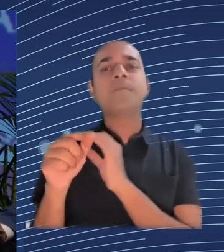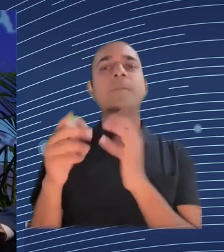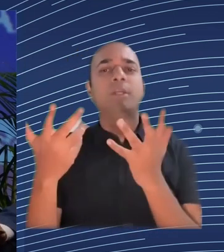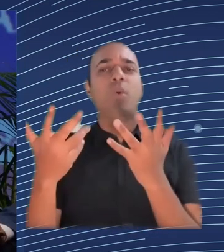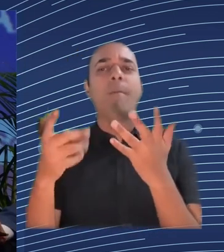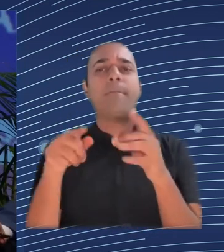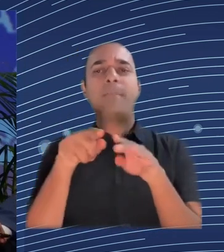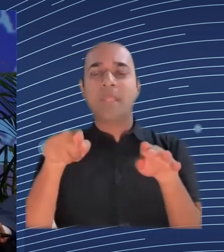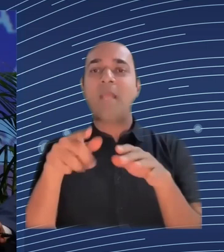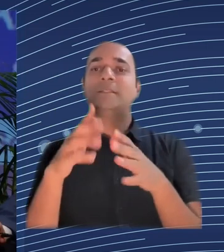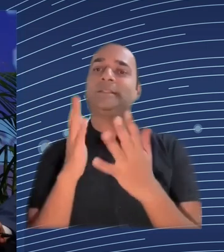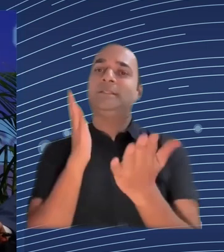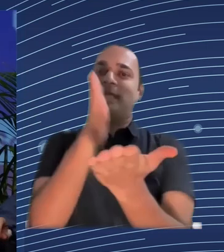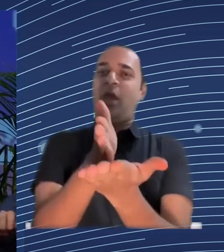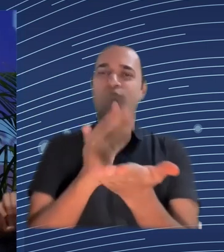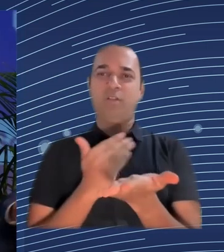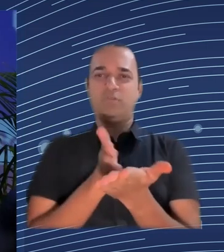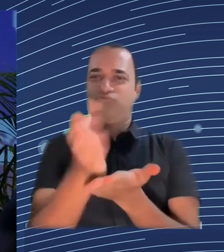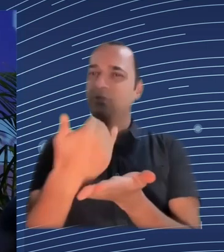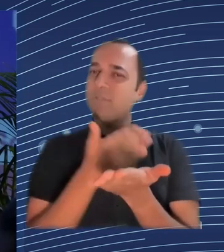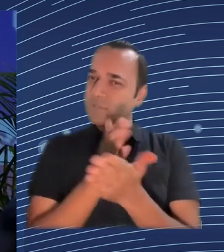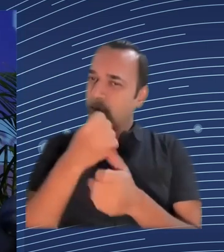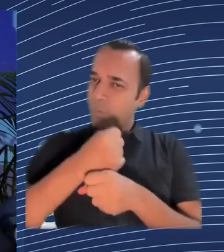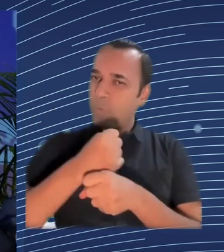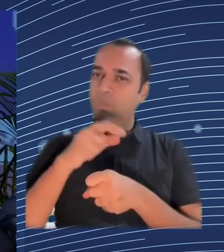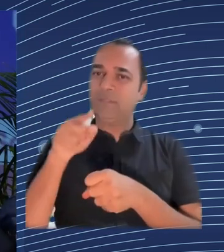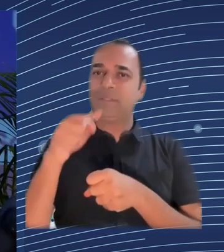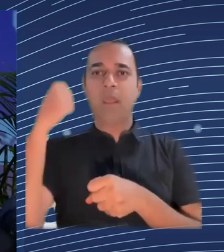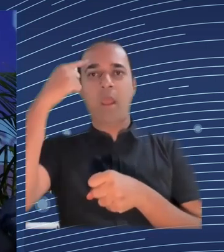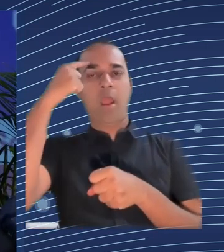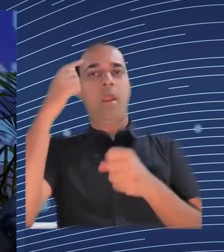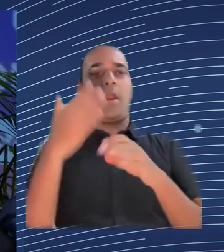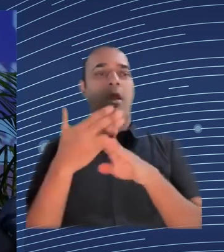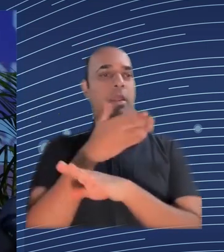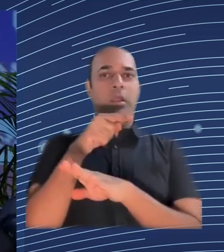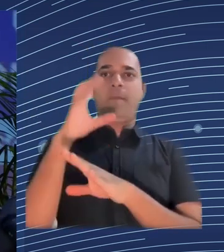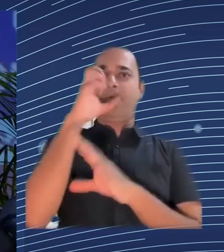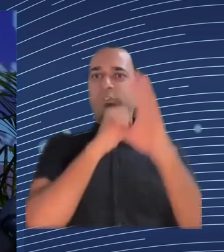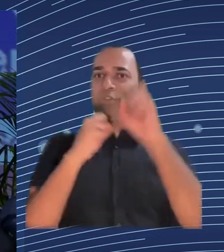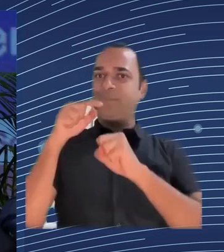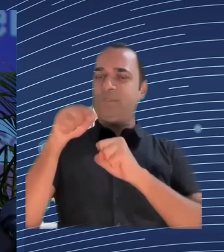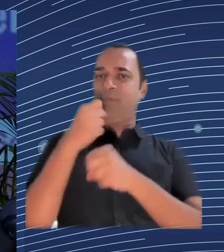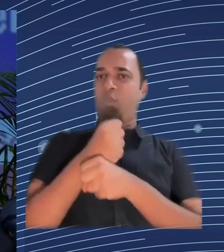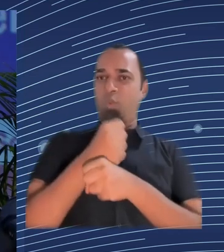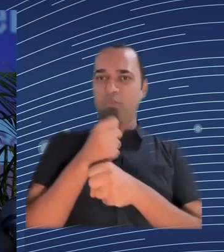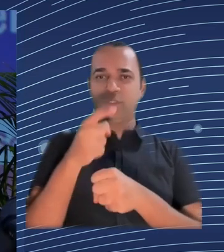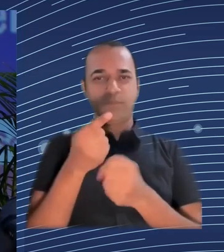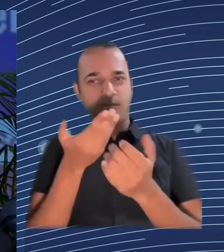ball, hide the management control and what we try to do is to reveal that management control in algorithm